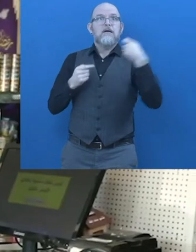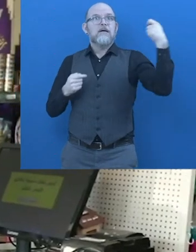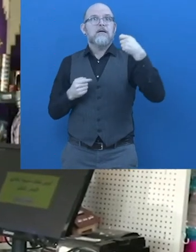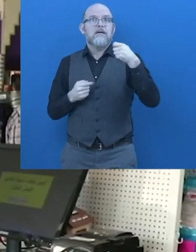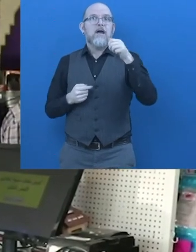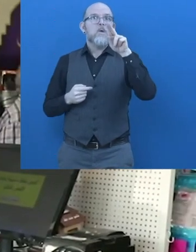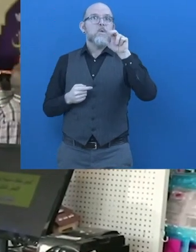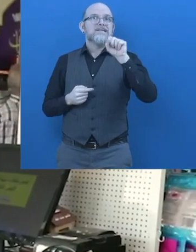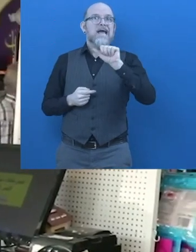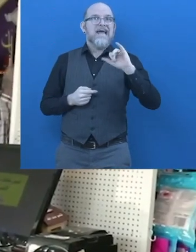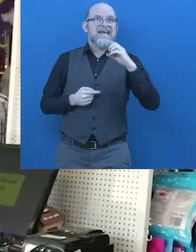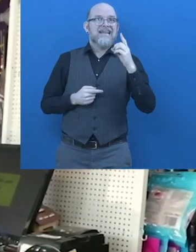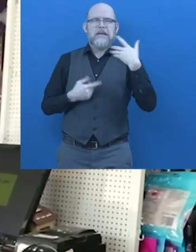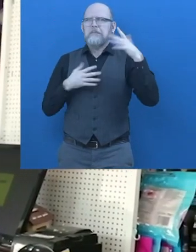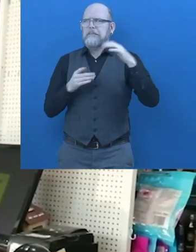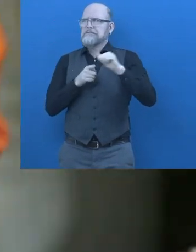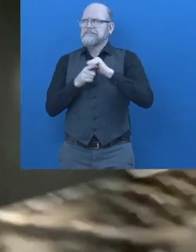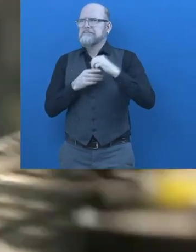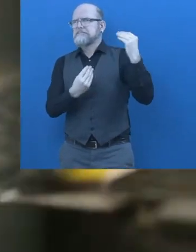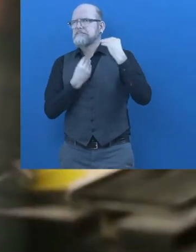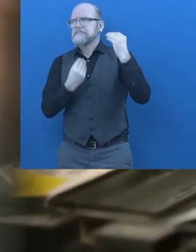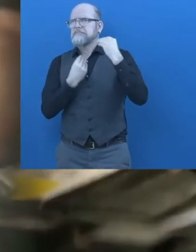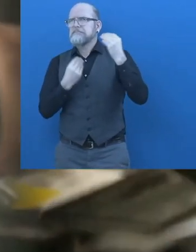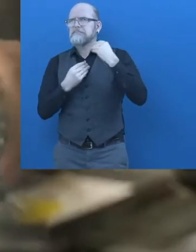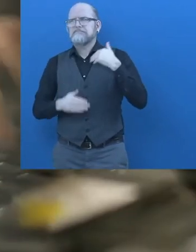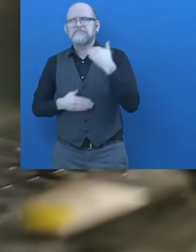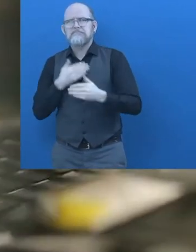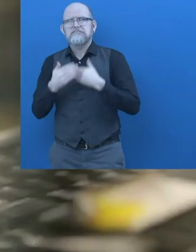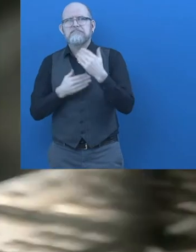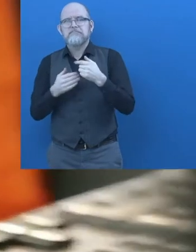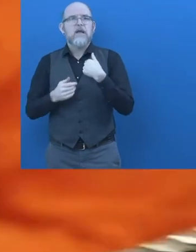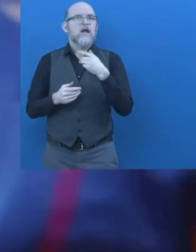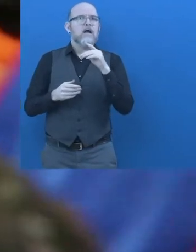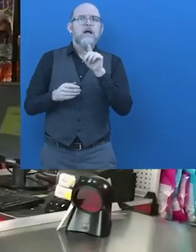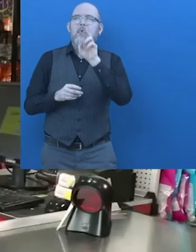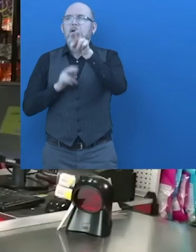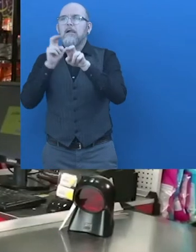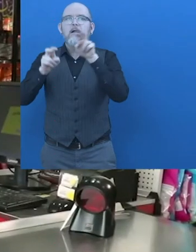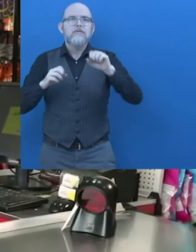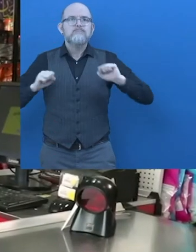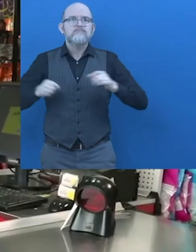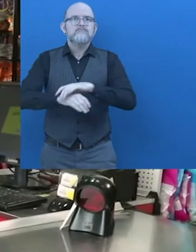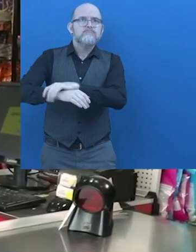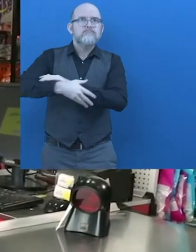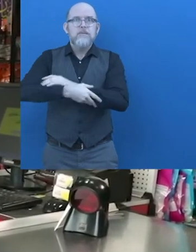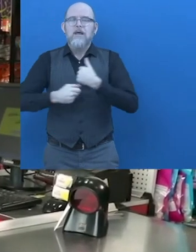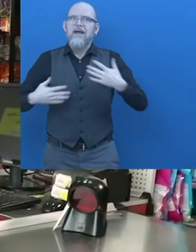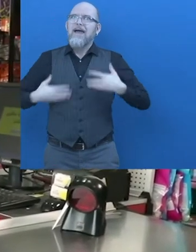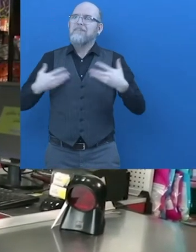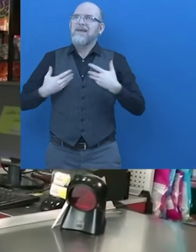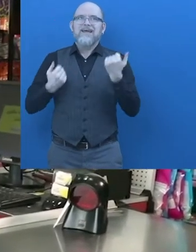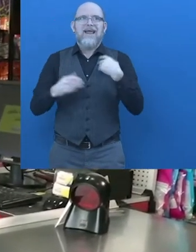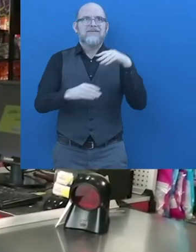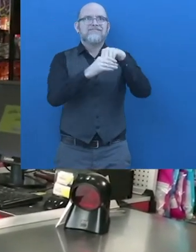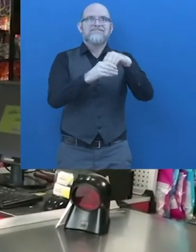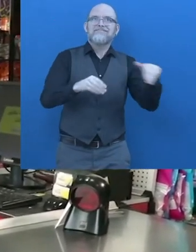myself the country from States. I directed to United States. taught that my and